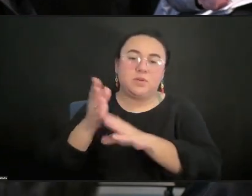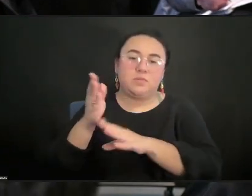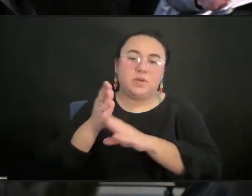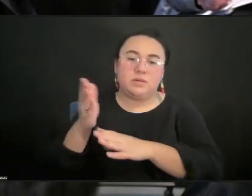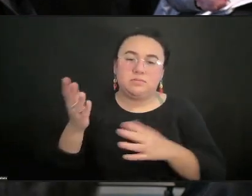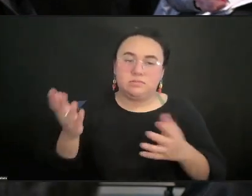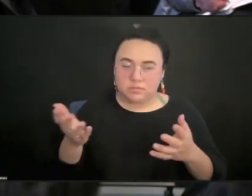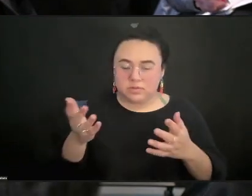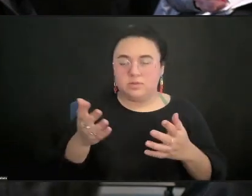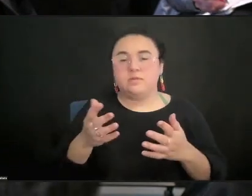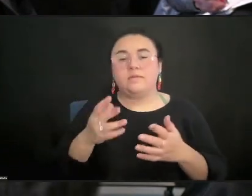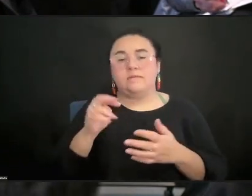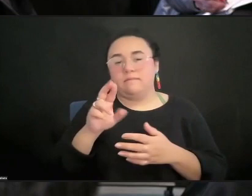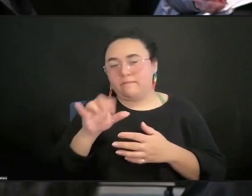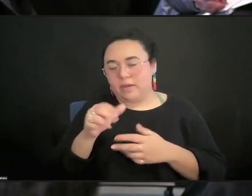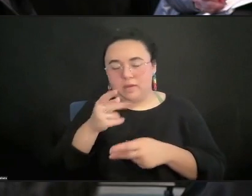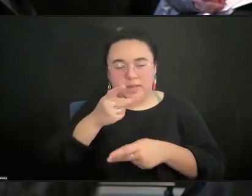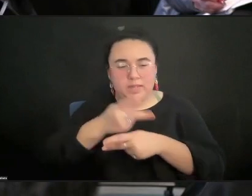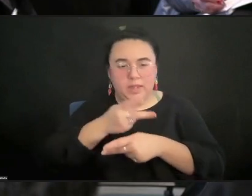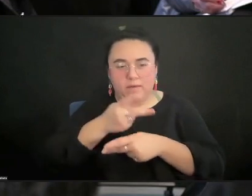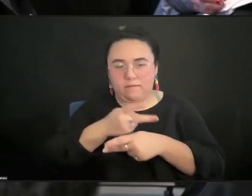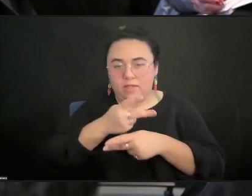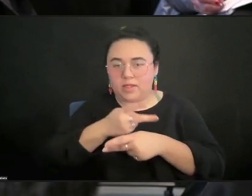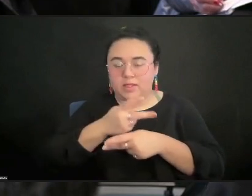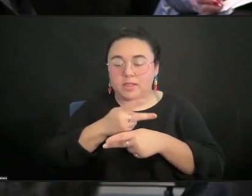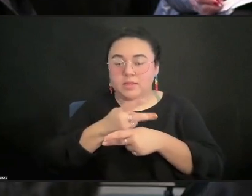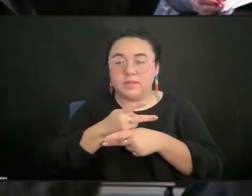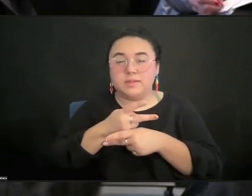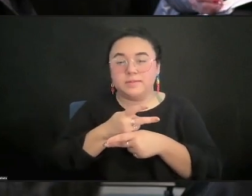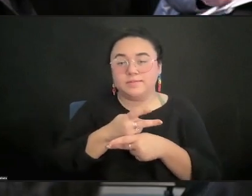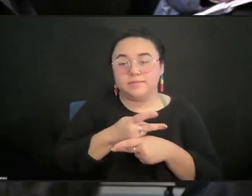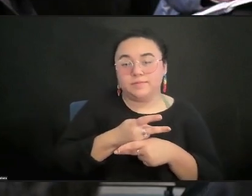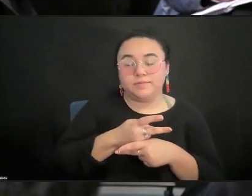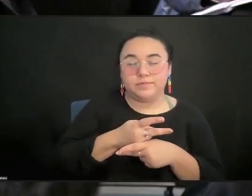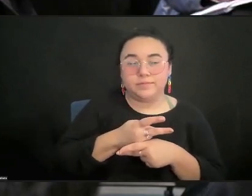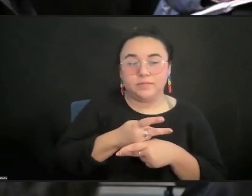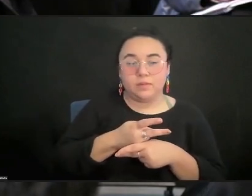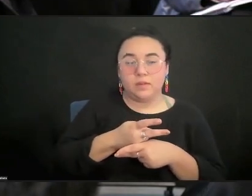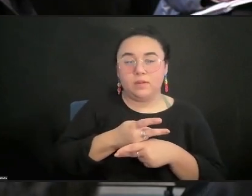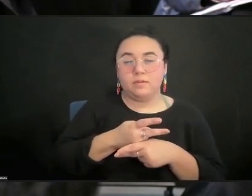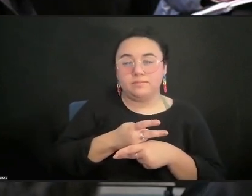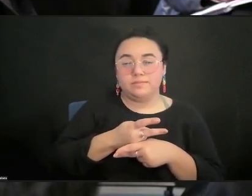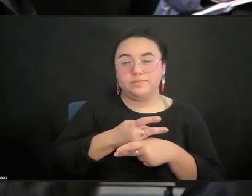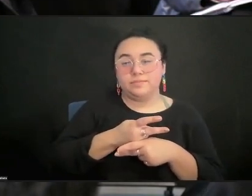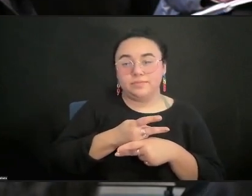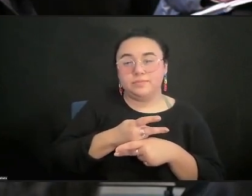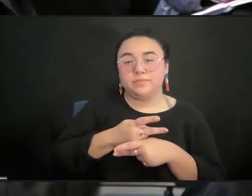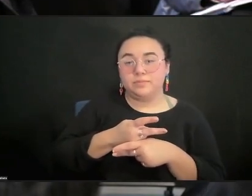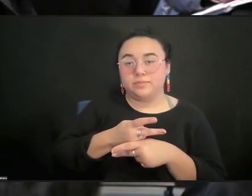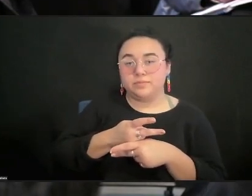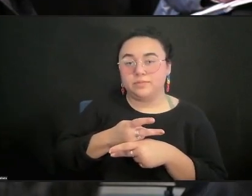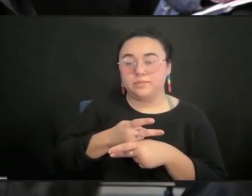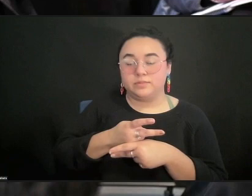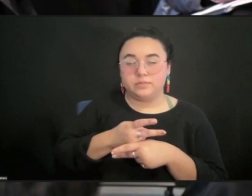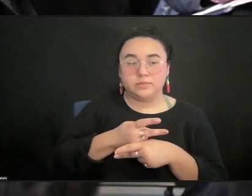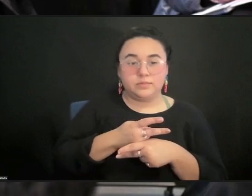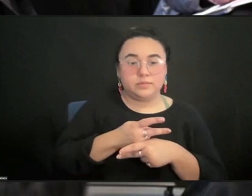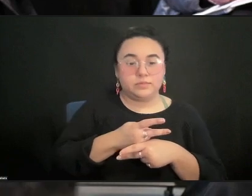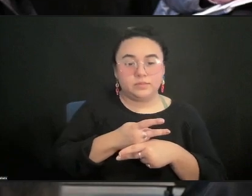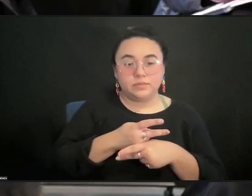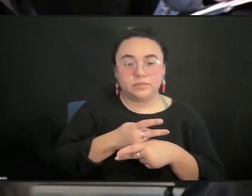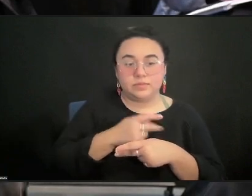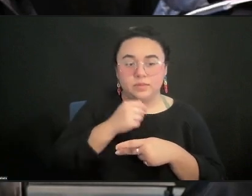of very careful name that do not just tick off organizational